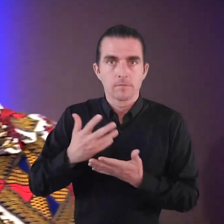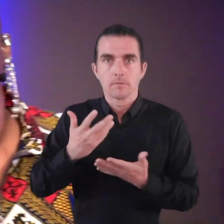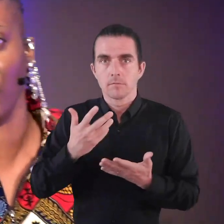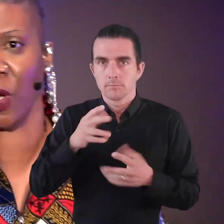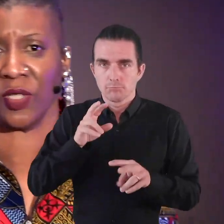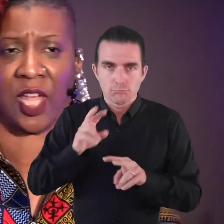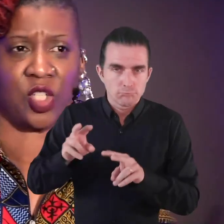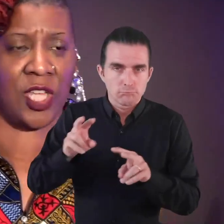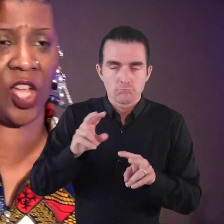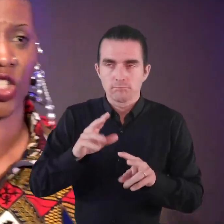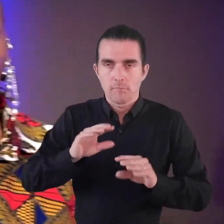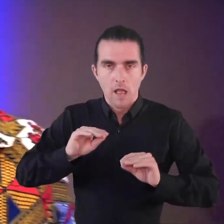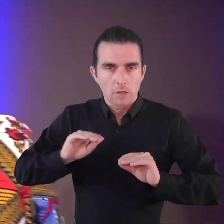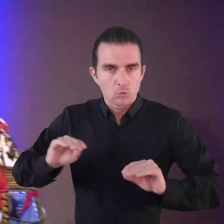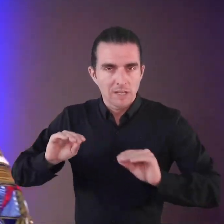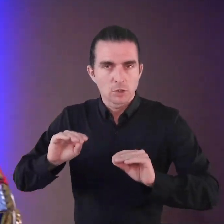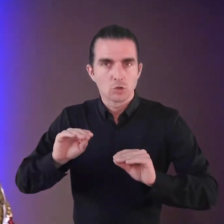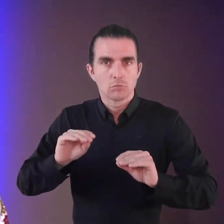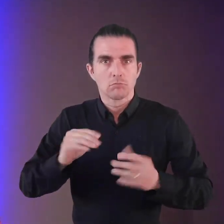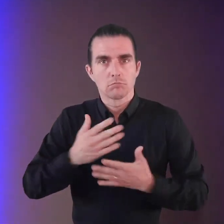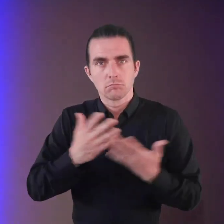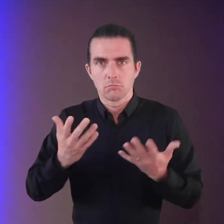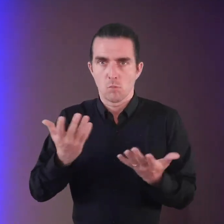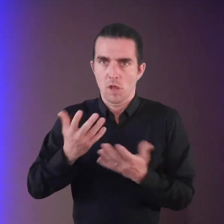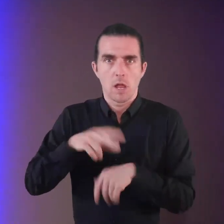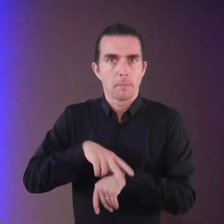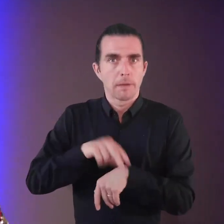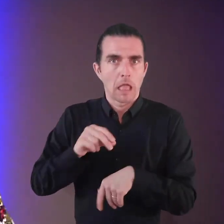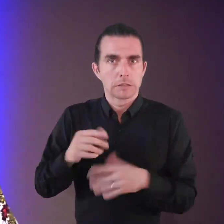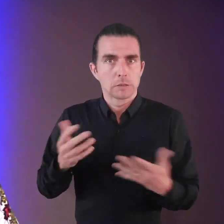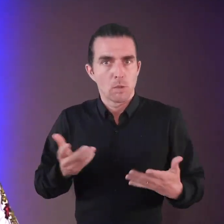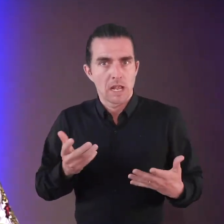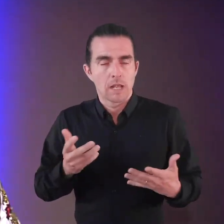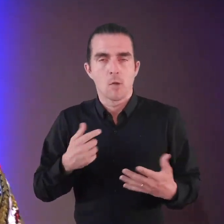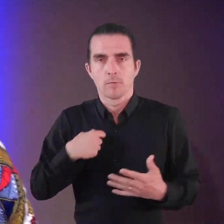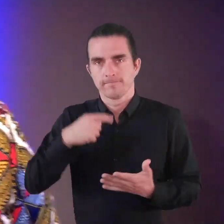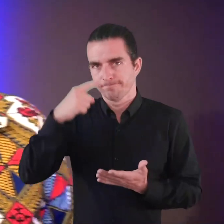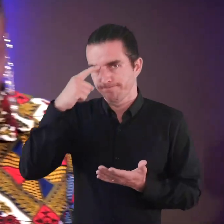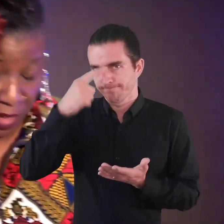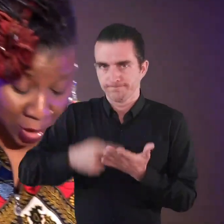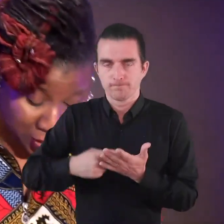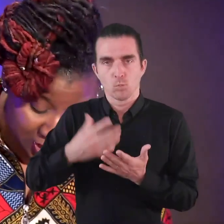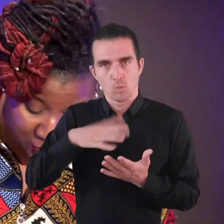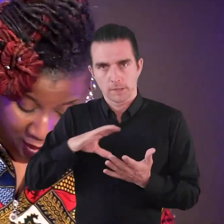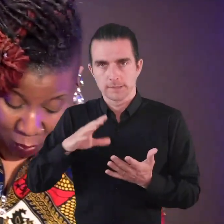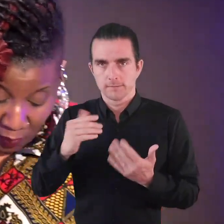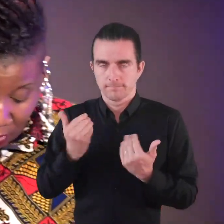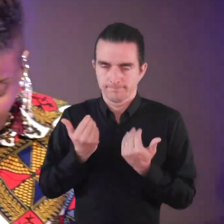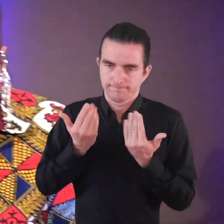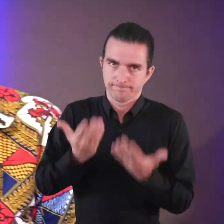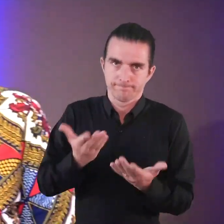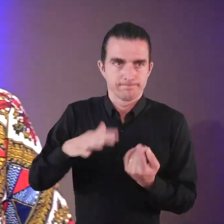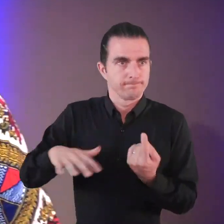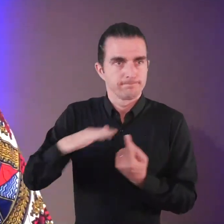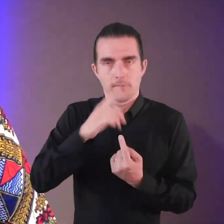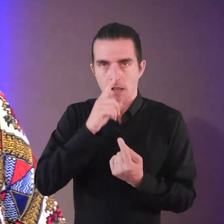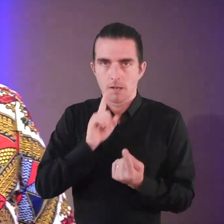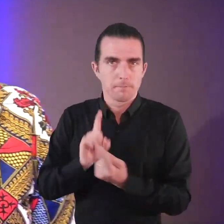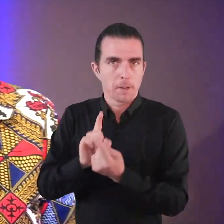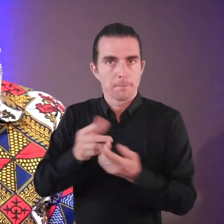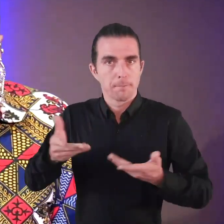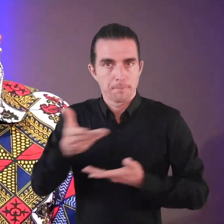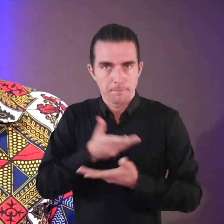as their portfolios and education in young people? Where were the police officers? So I decided to create a space where we could all meet.